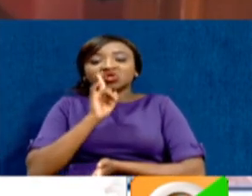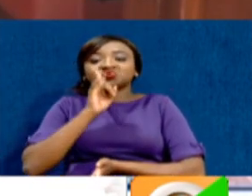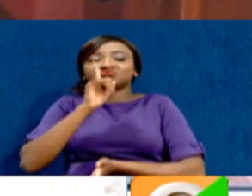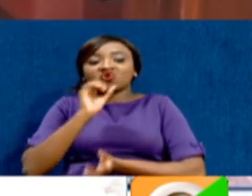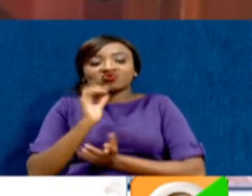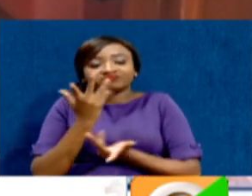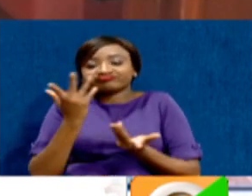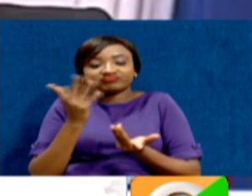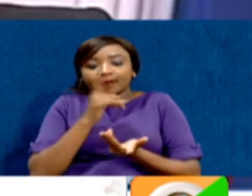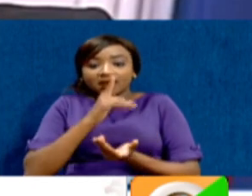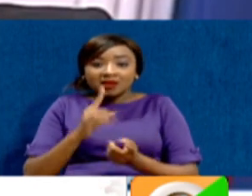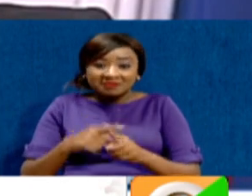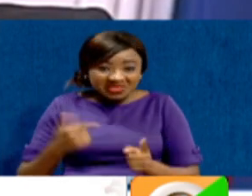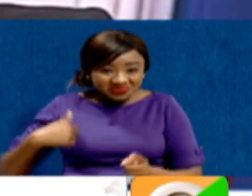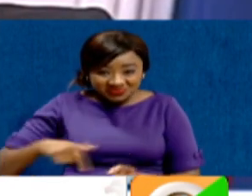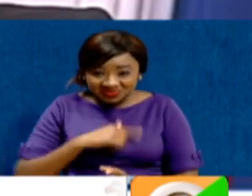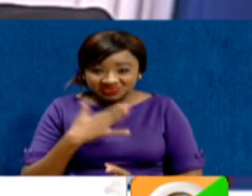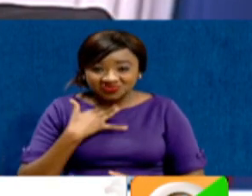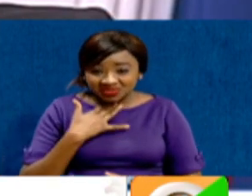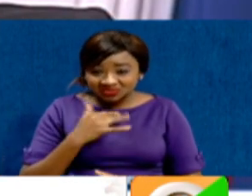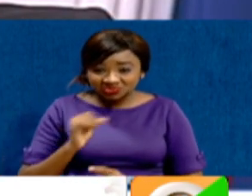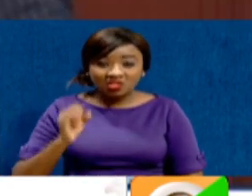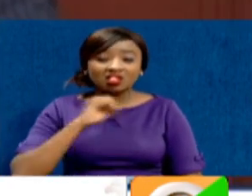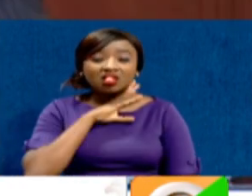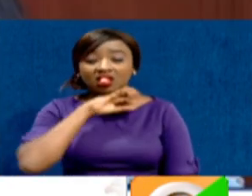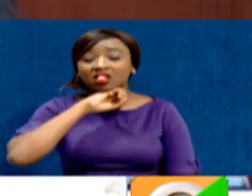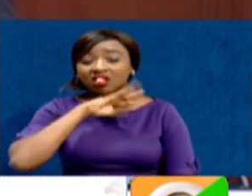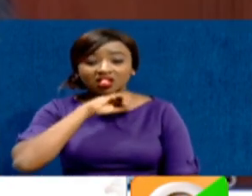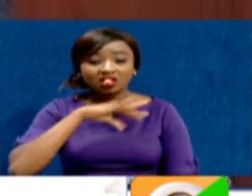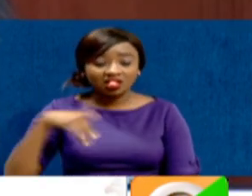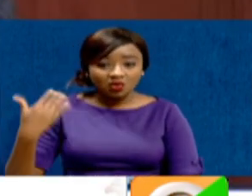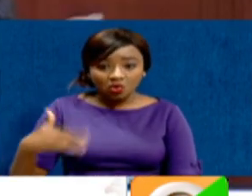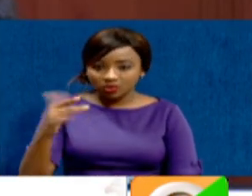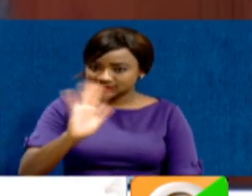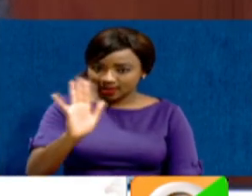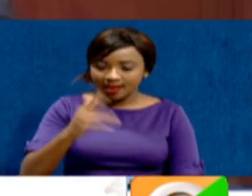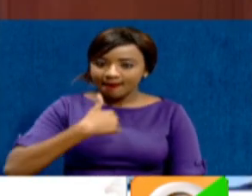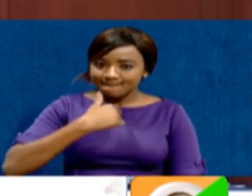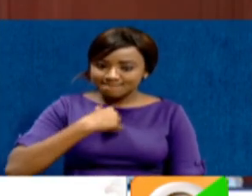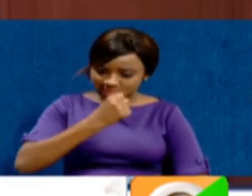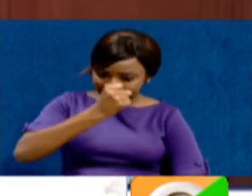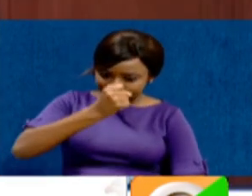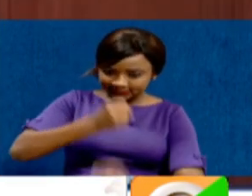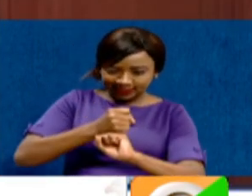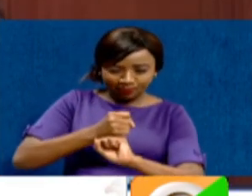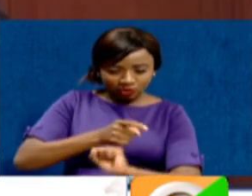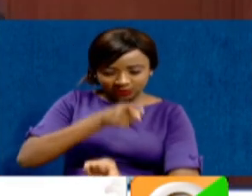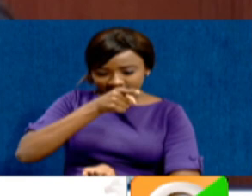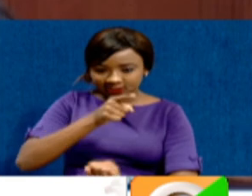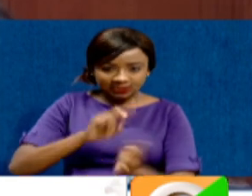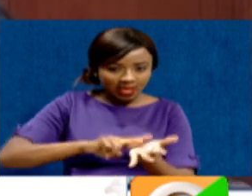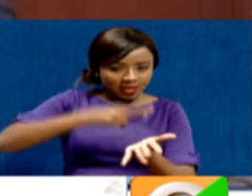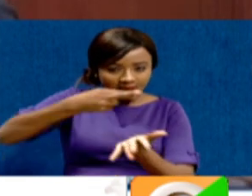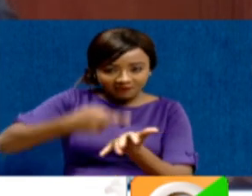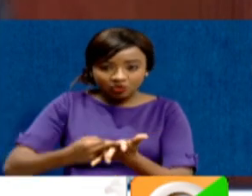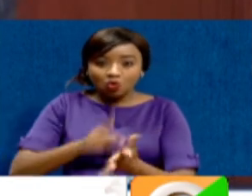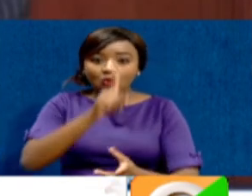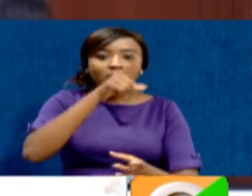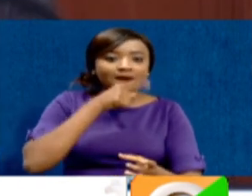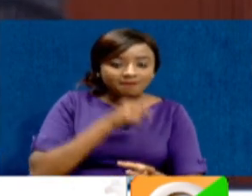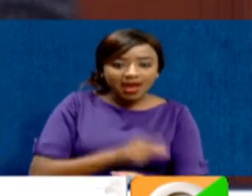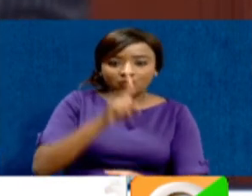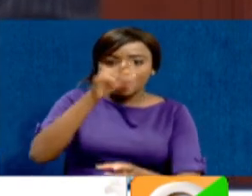But I don't want us to be the house of lamentation. I am the champion of this revenue formula on one man, one vote, one shilling.